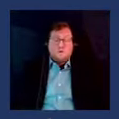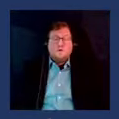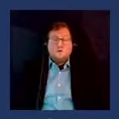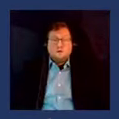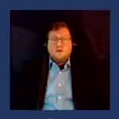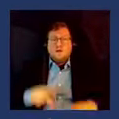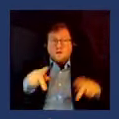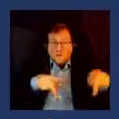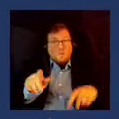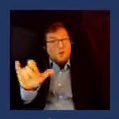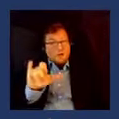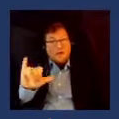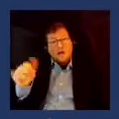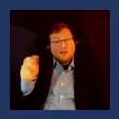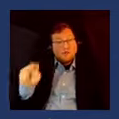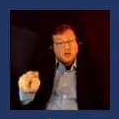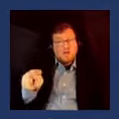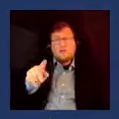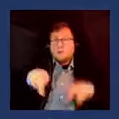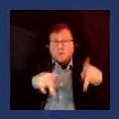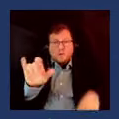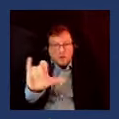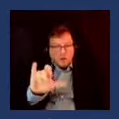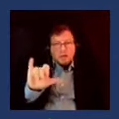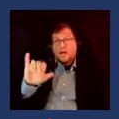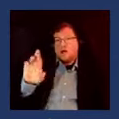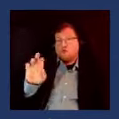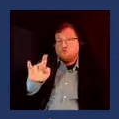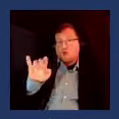John and and Raphael representing Georgia that's going to make it happen you